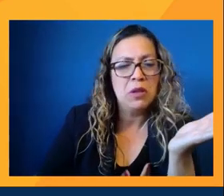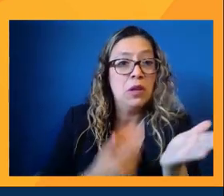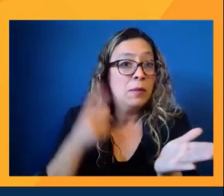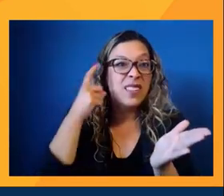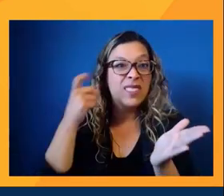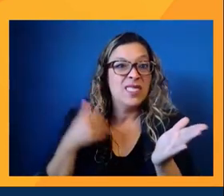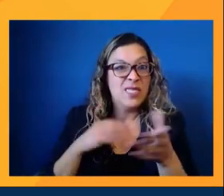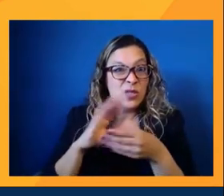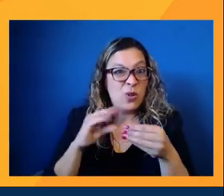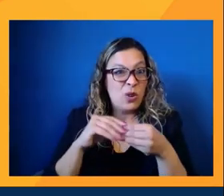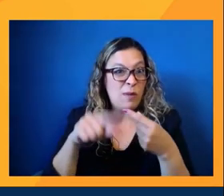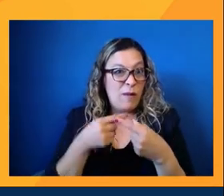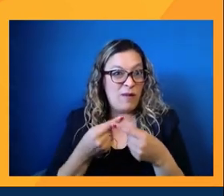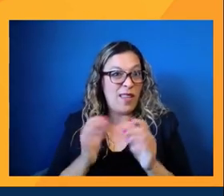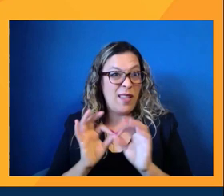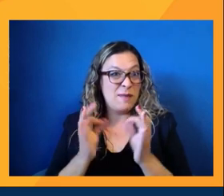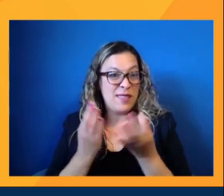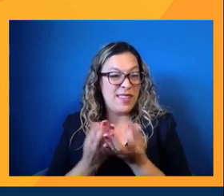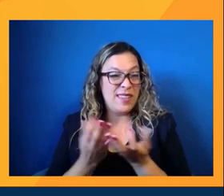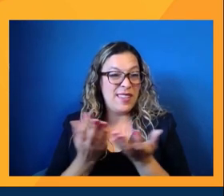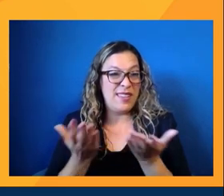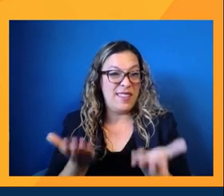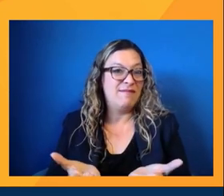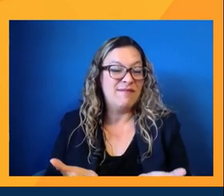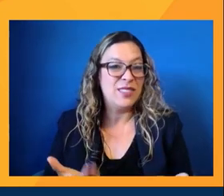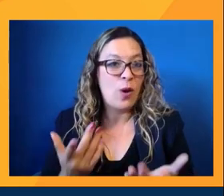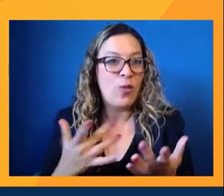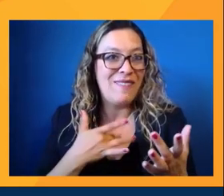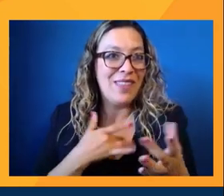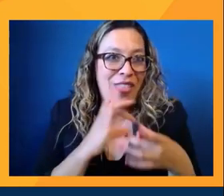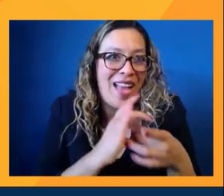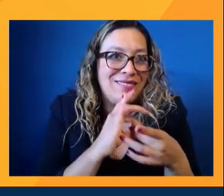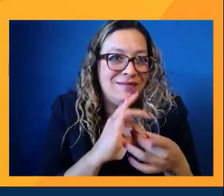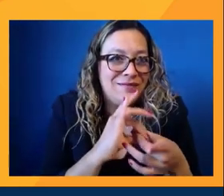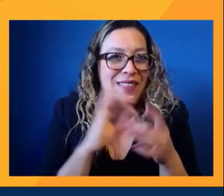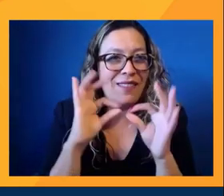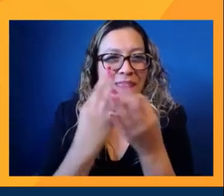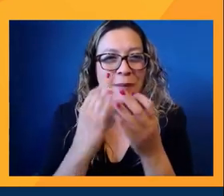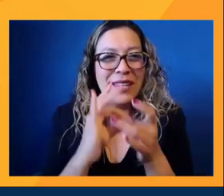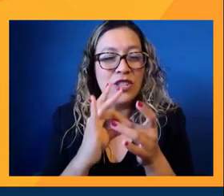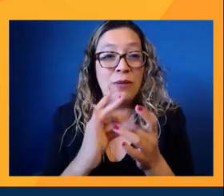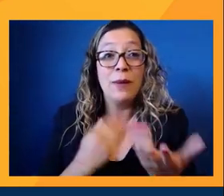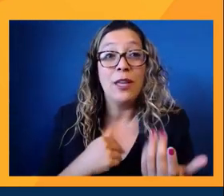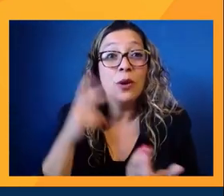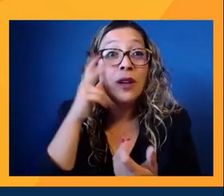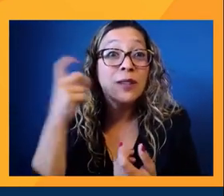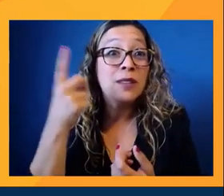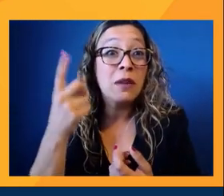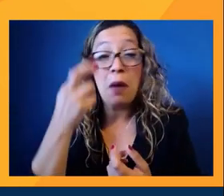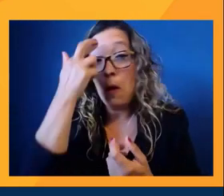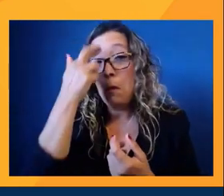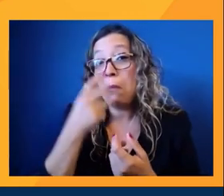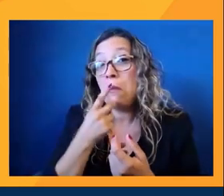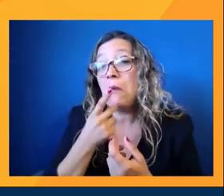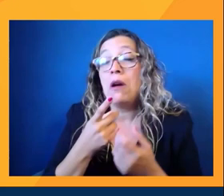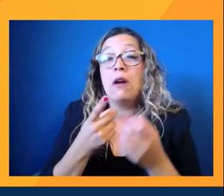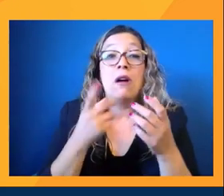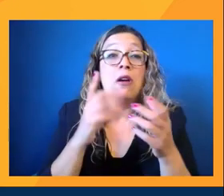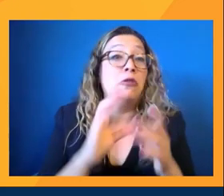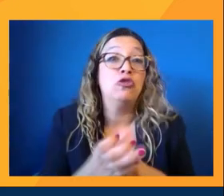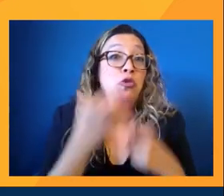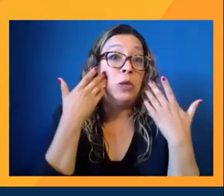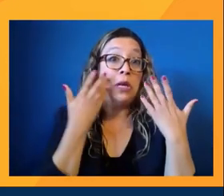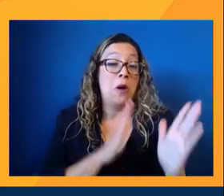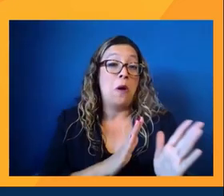family and those things are quintessential. So you may hear something about the Dominican culture that you weren't aware of, but the way we try to